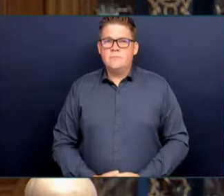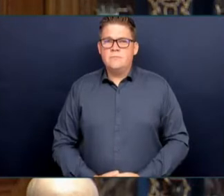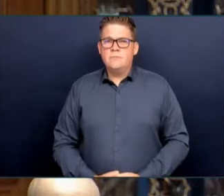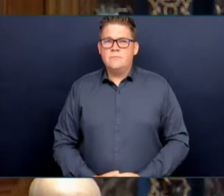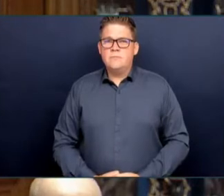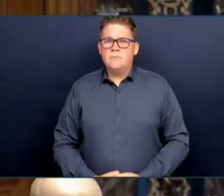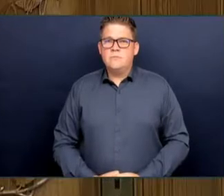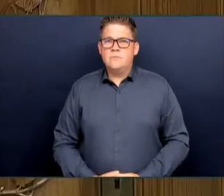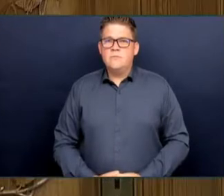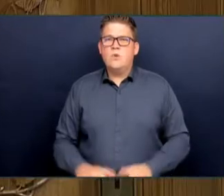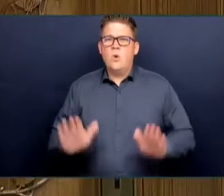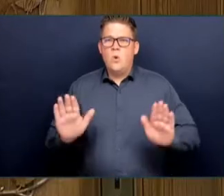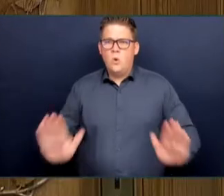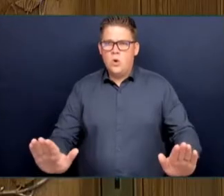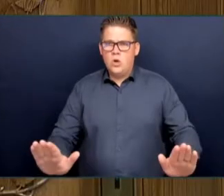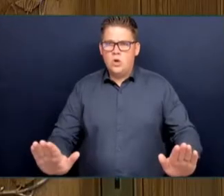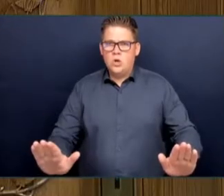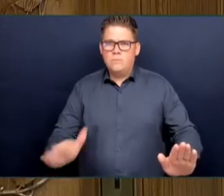members,